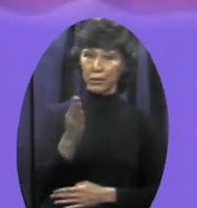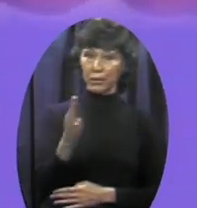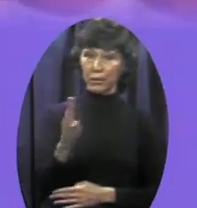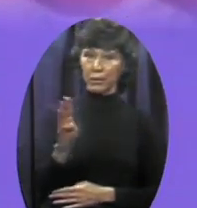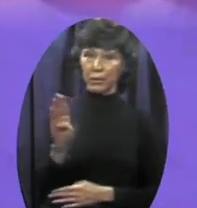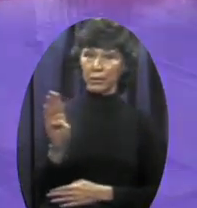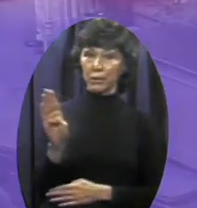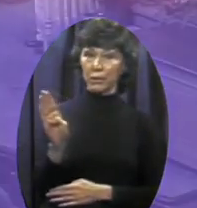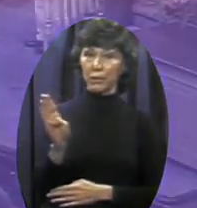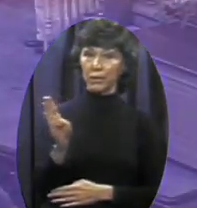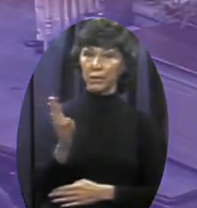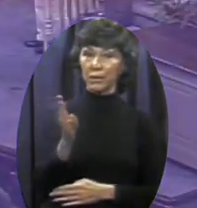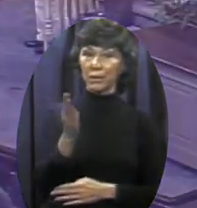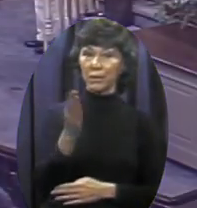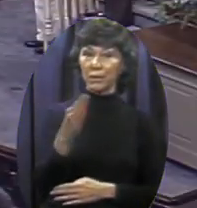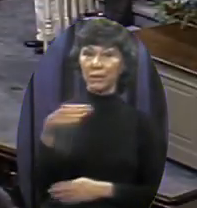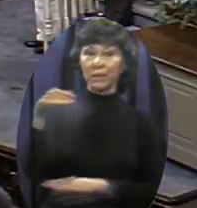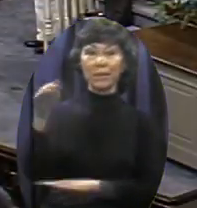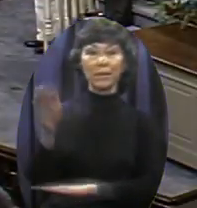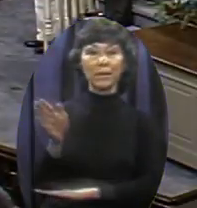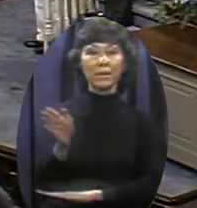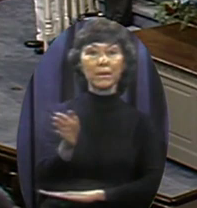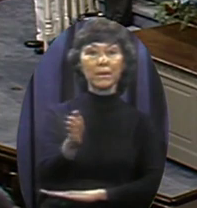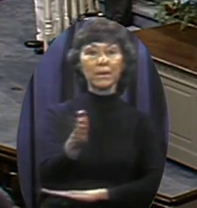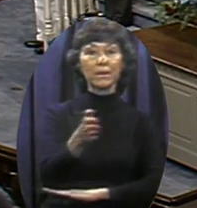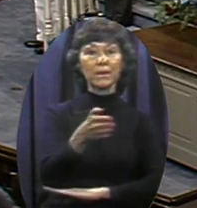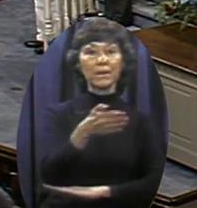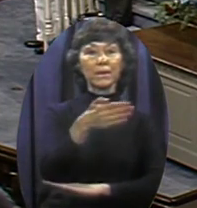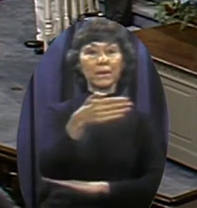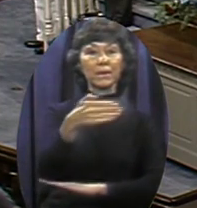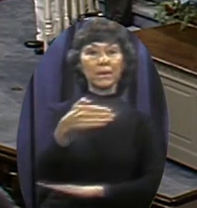blue ¶